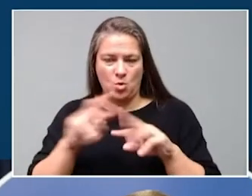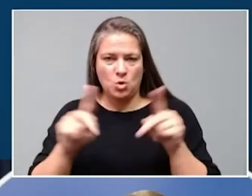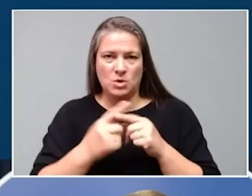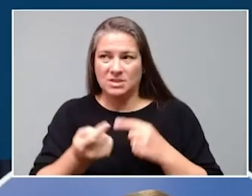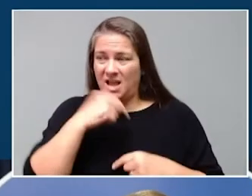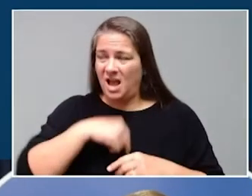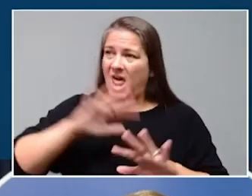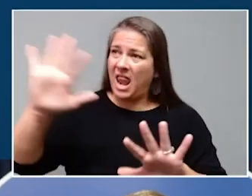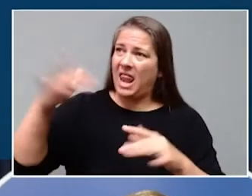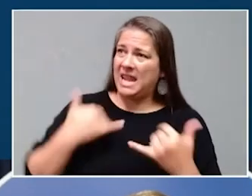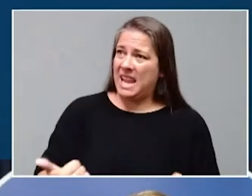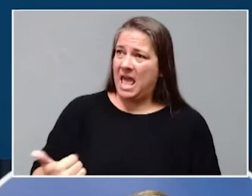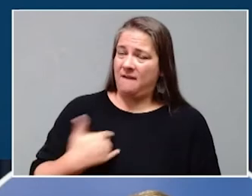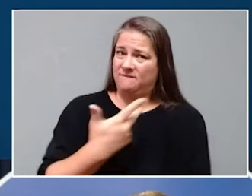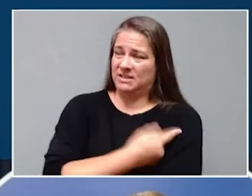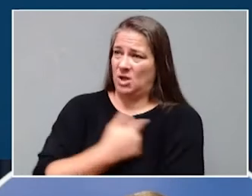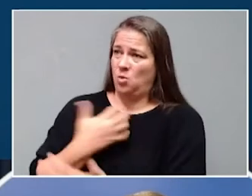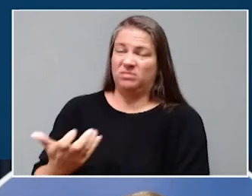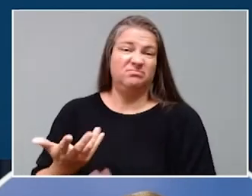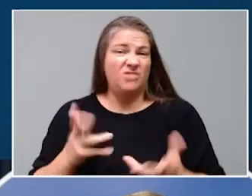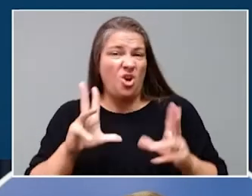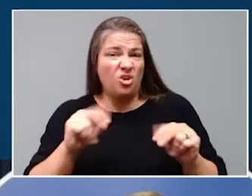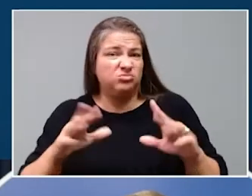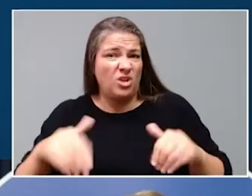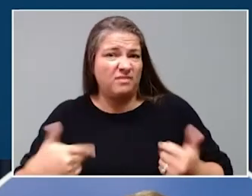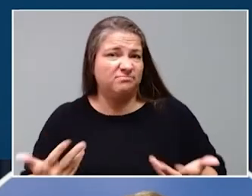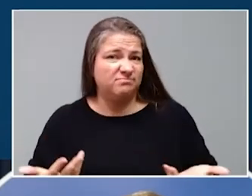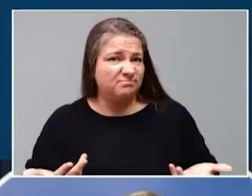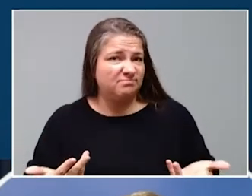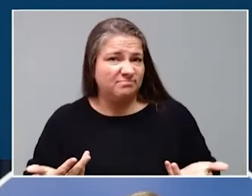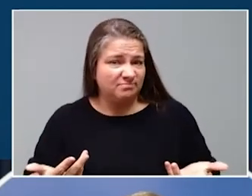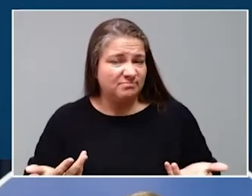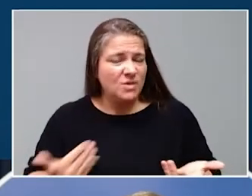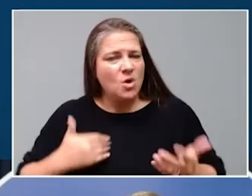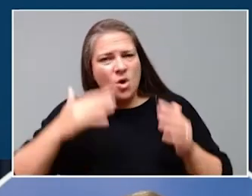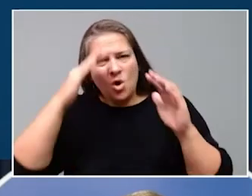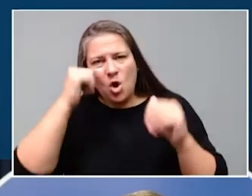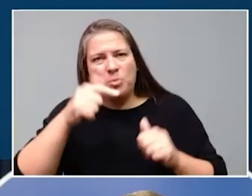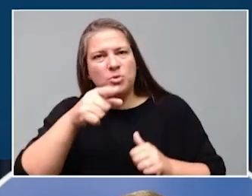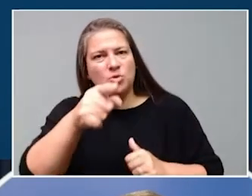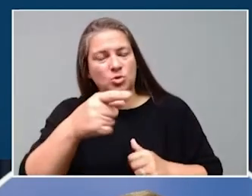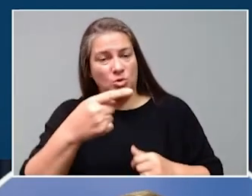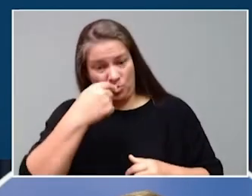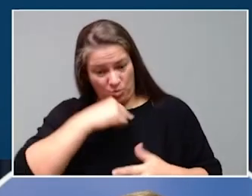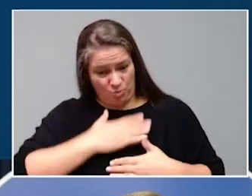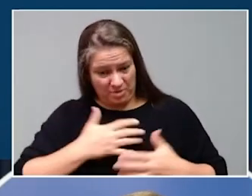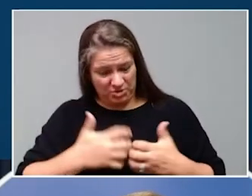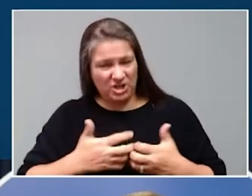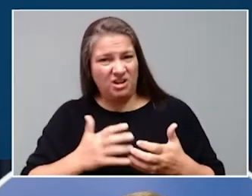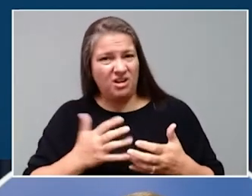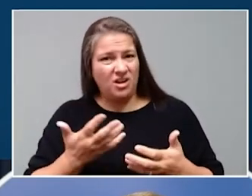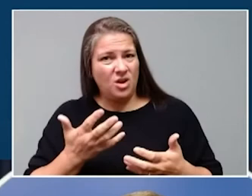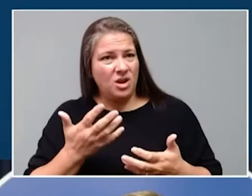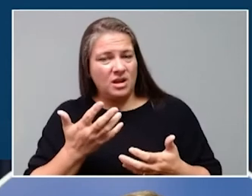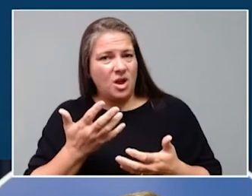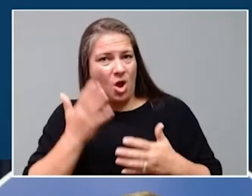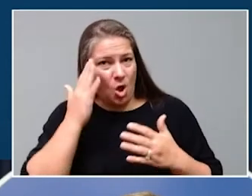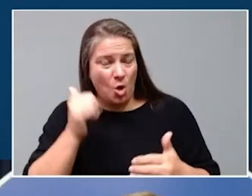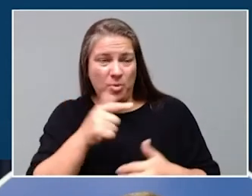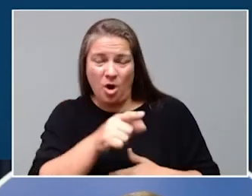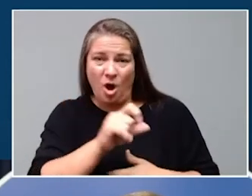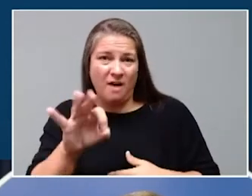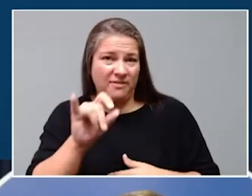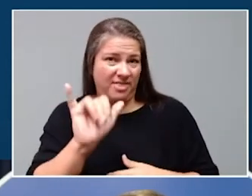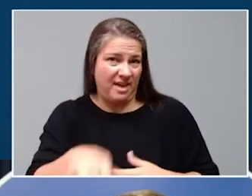now? The answer is no. And we hope that you're going to get off that ventilator as opposed to the other alternative. If you